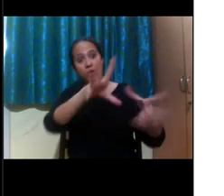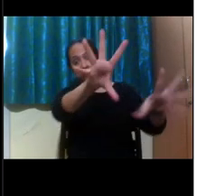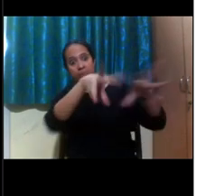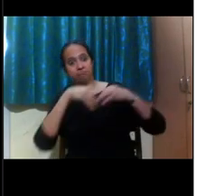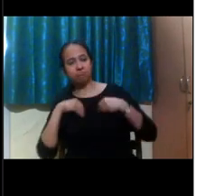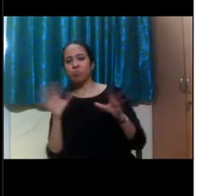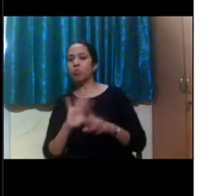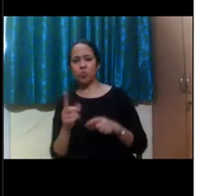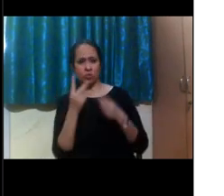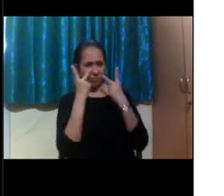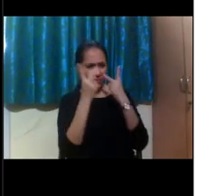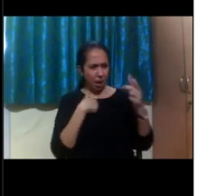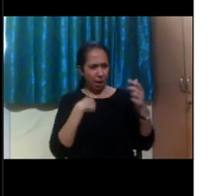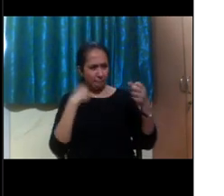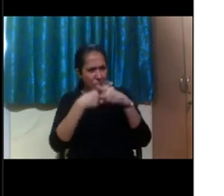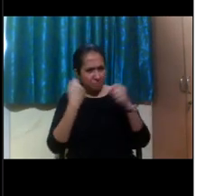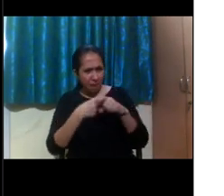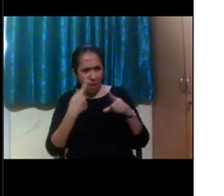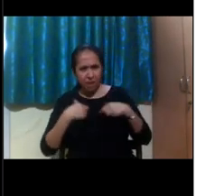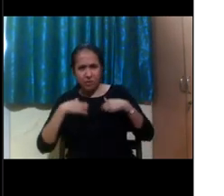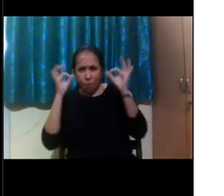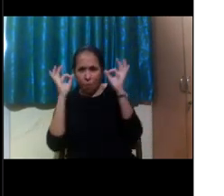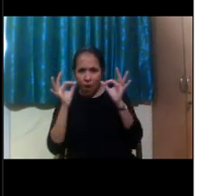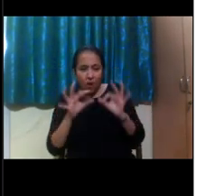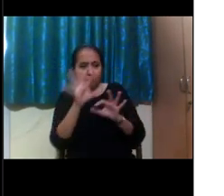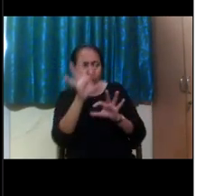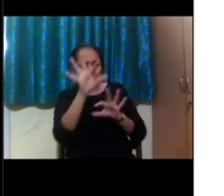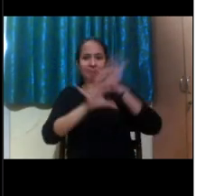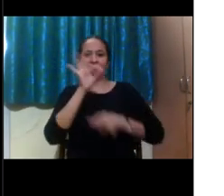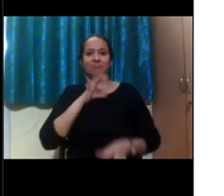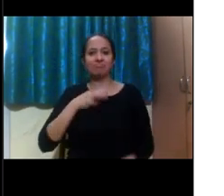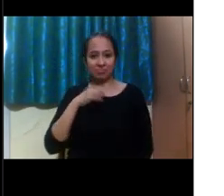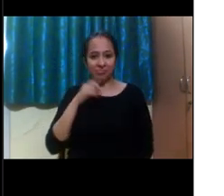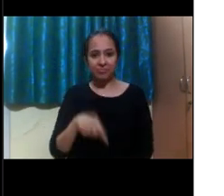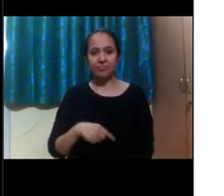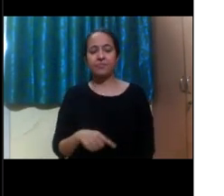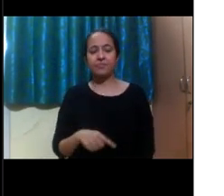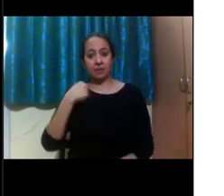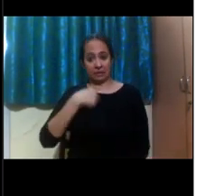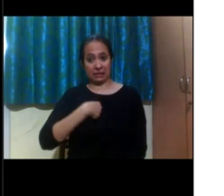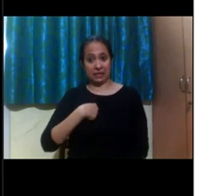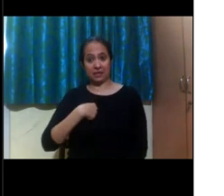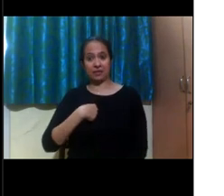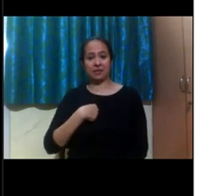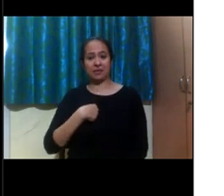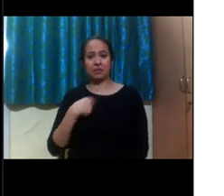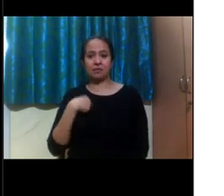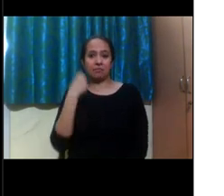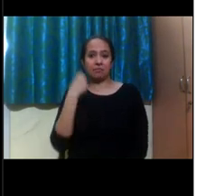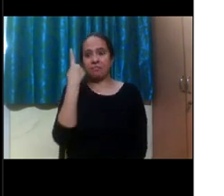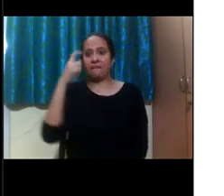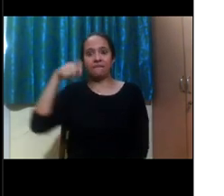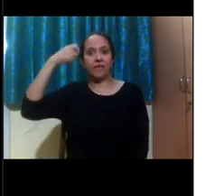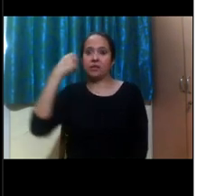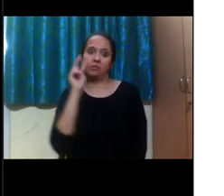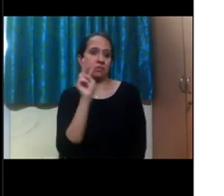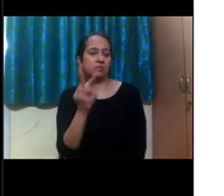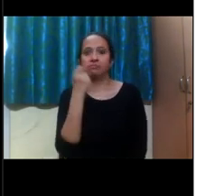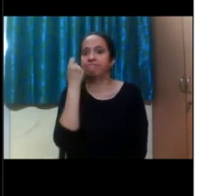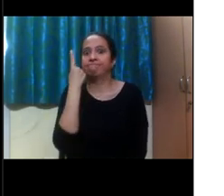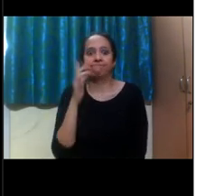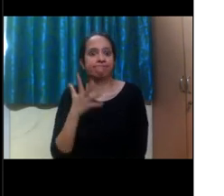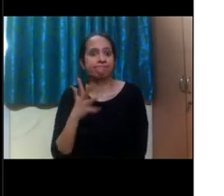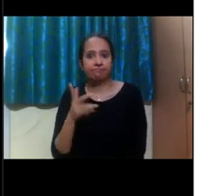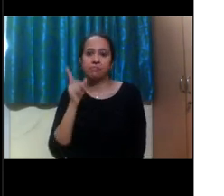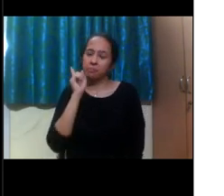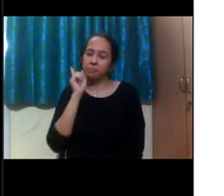best for you. so like, for example, I personally do not understand videos. So I need video